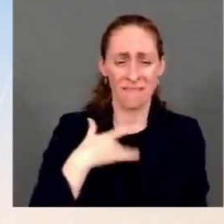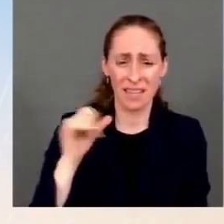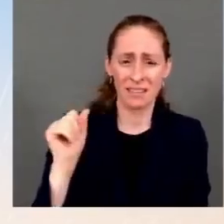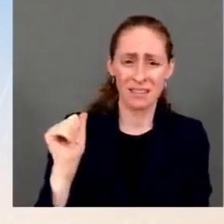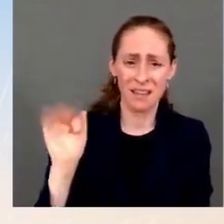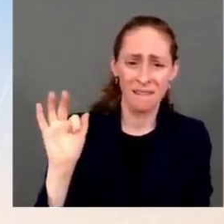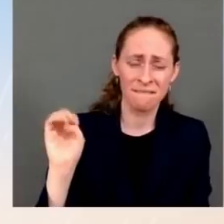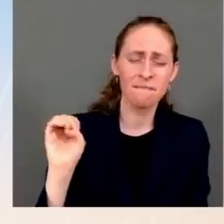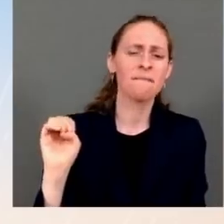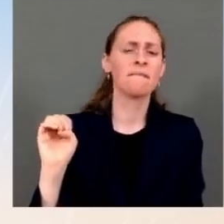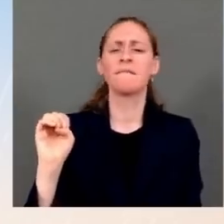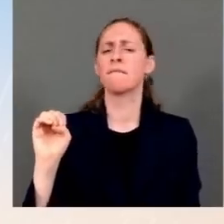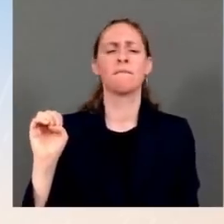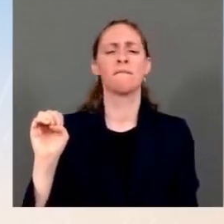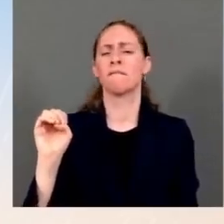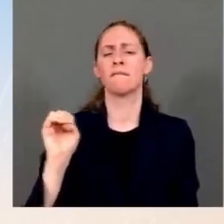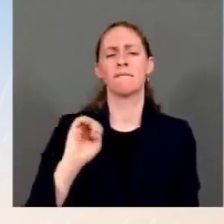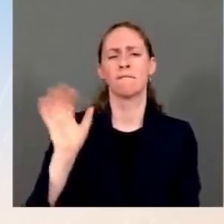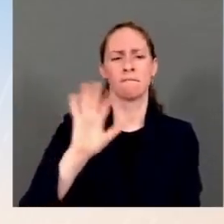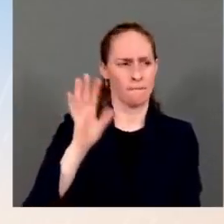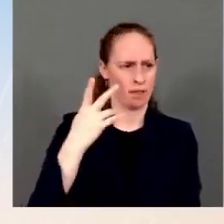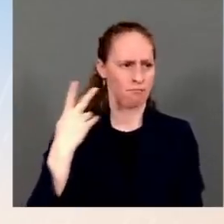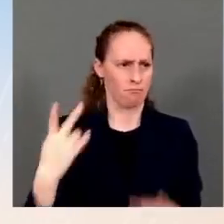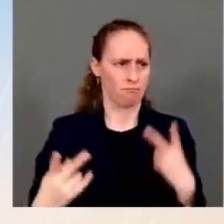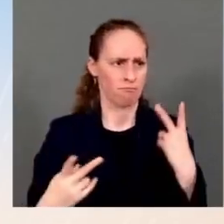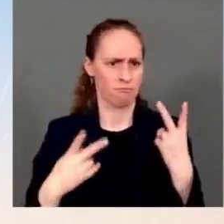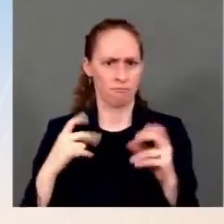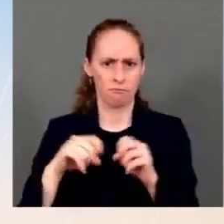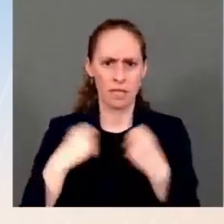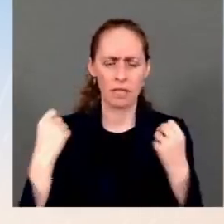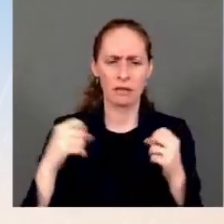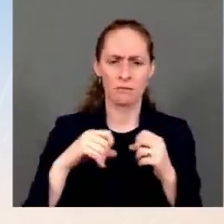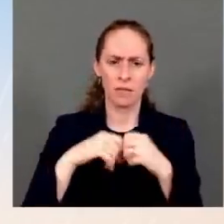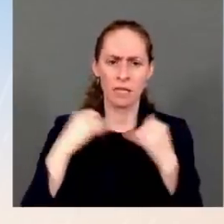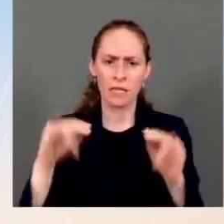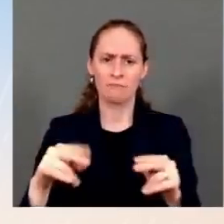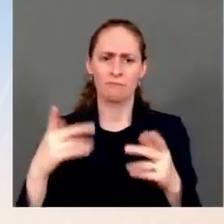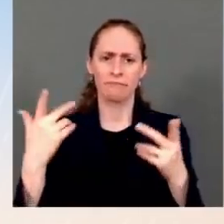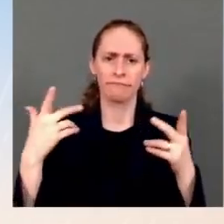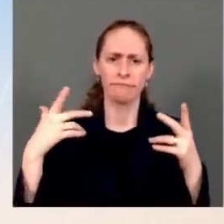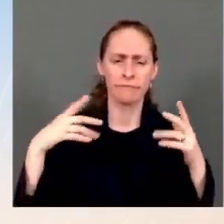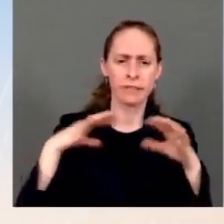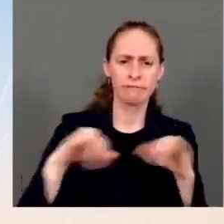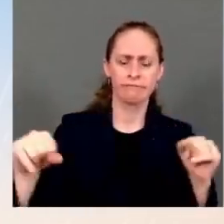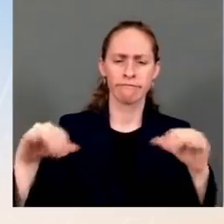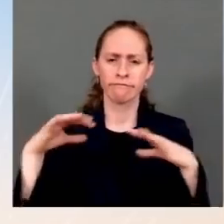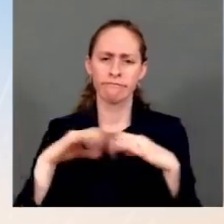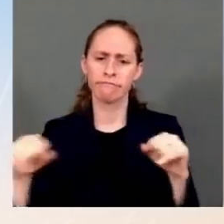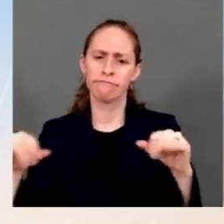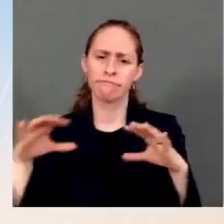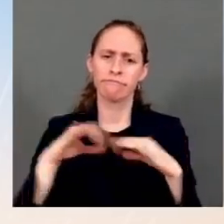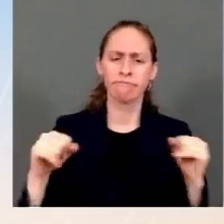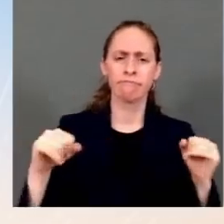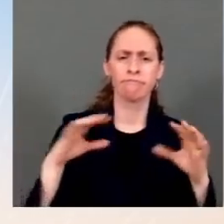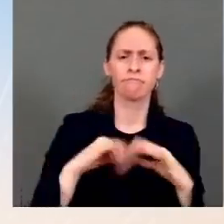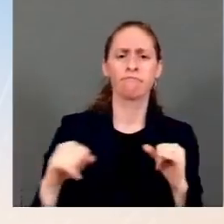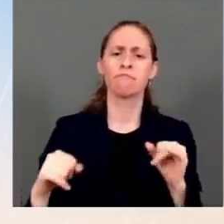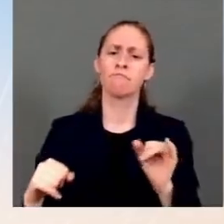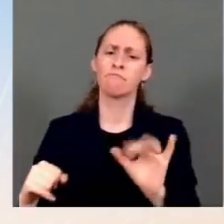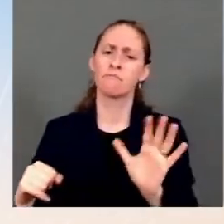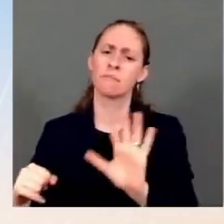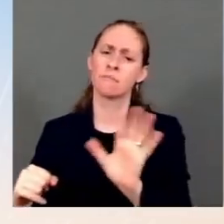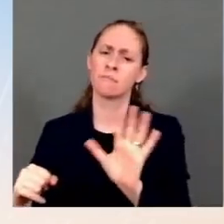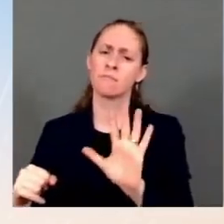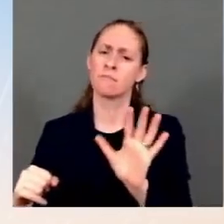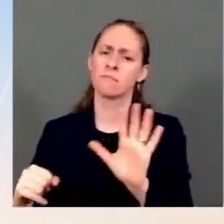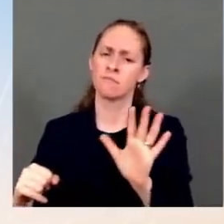sure that there is more police presence in the city to protect Americans. And so, if you're a mayor, this is what